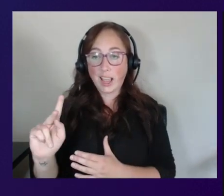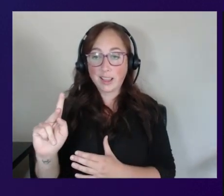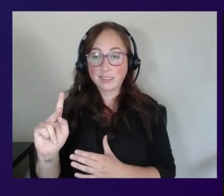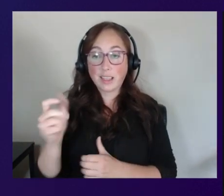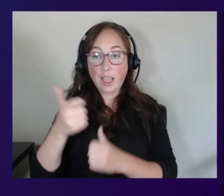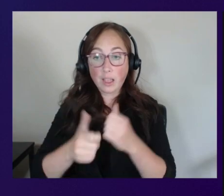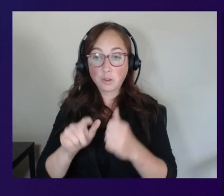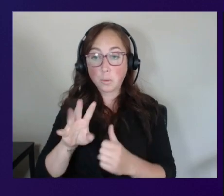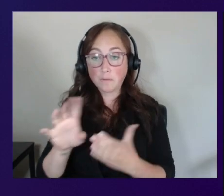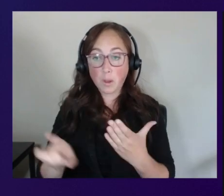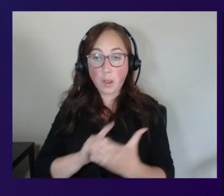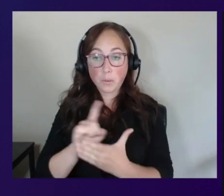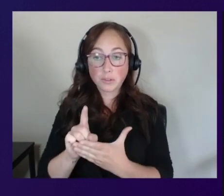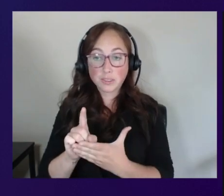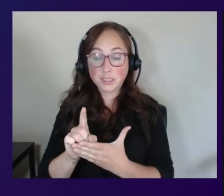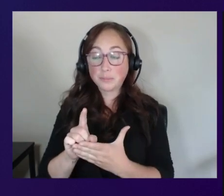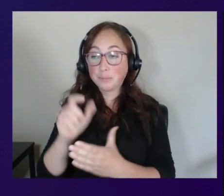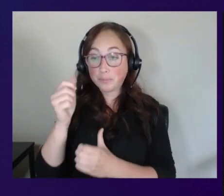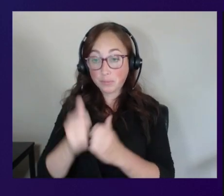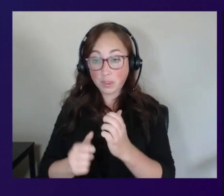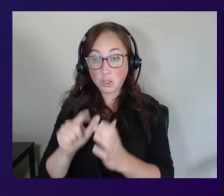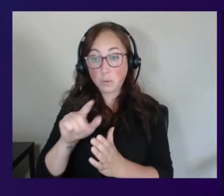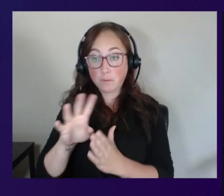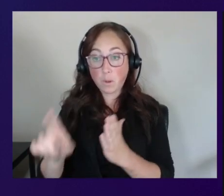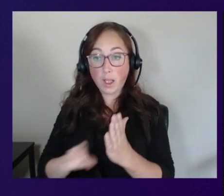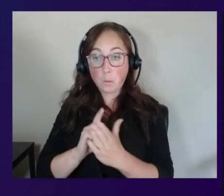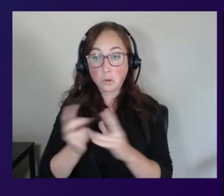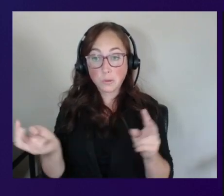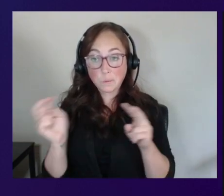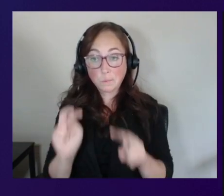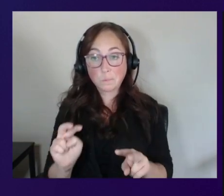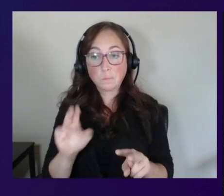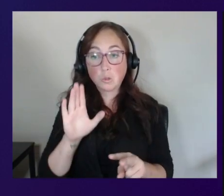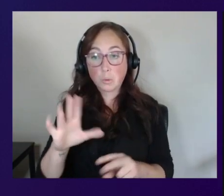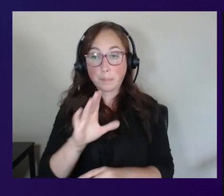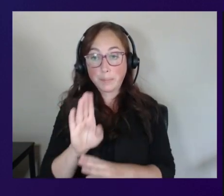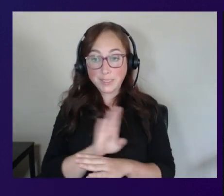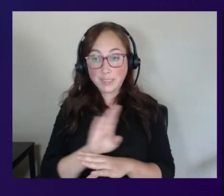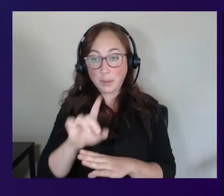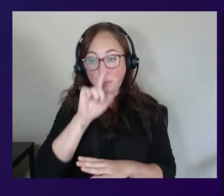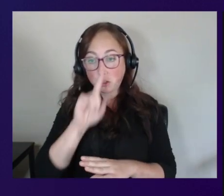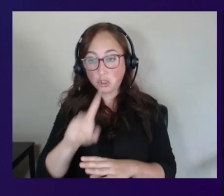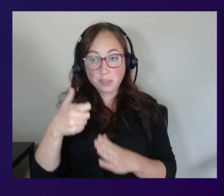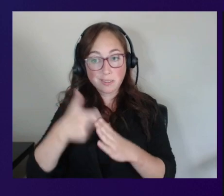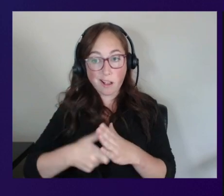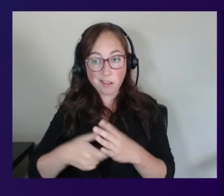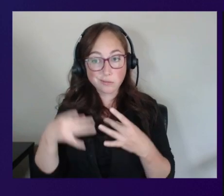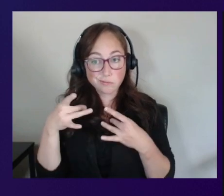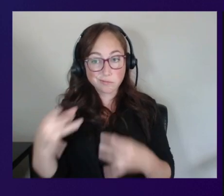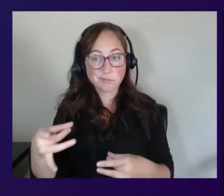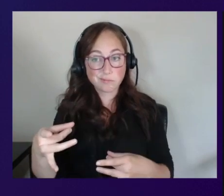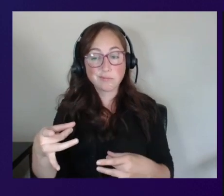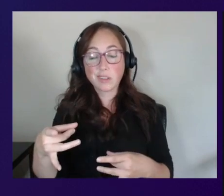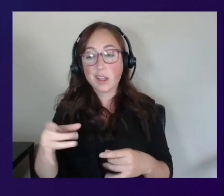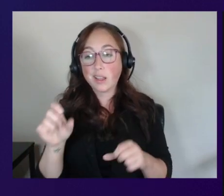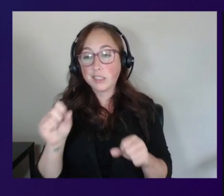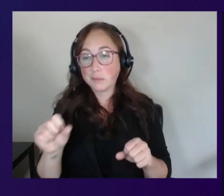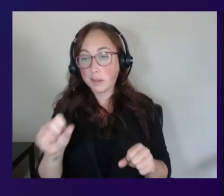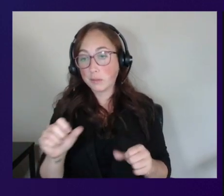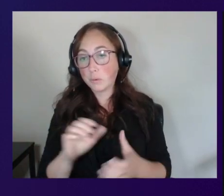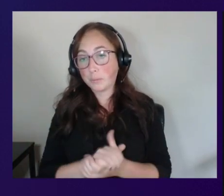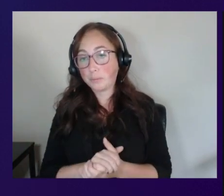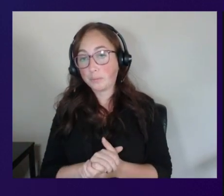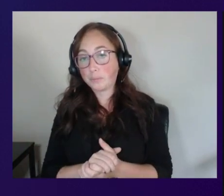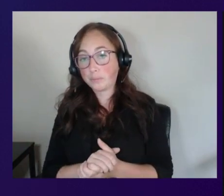workspaces fleet every 24 hours to make sure that we're keeping it as customized cost optimized as possible as often as